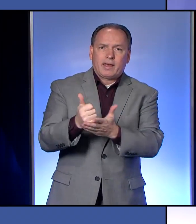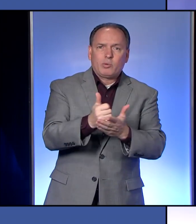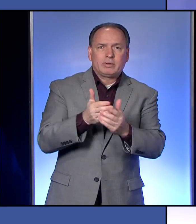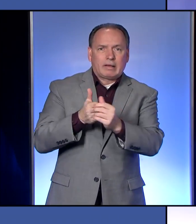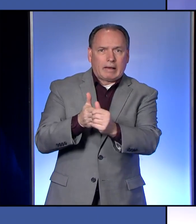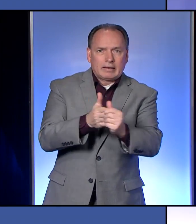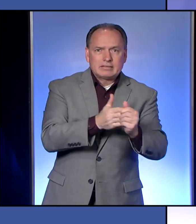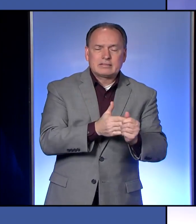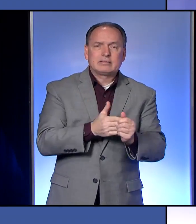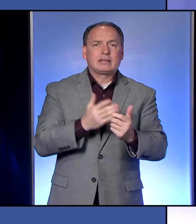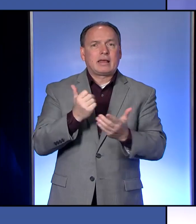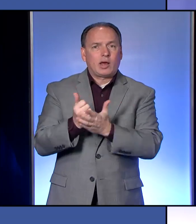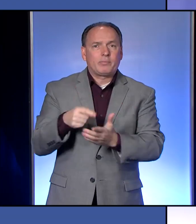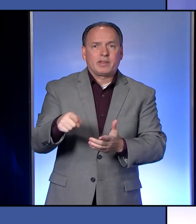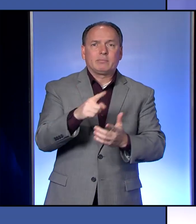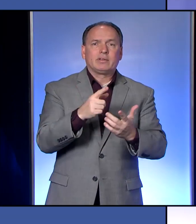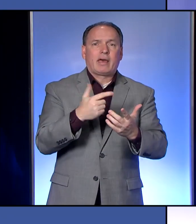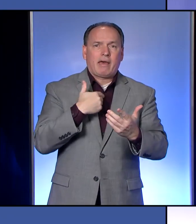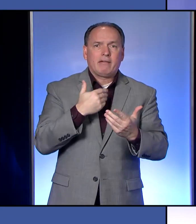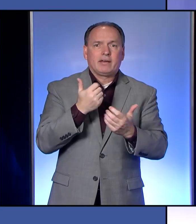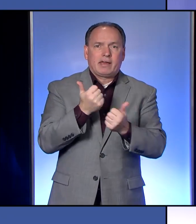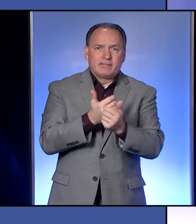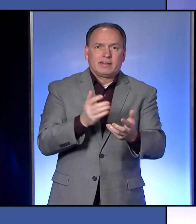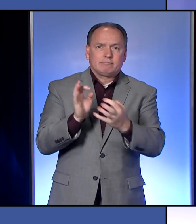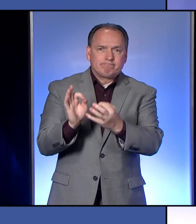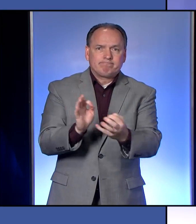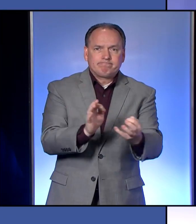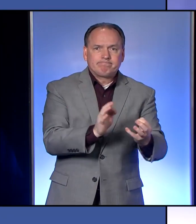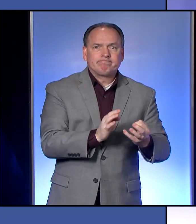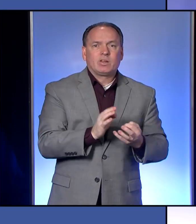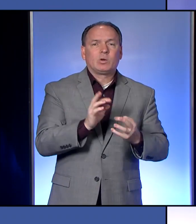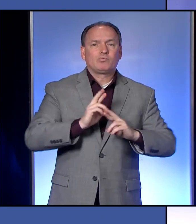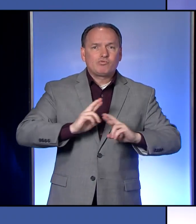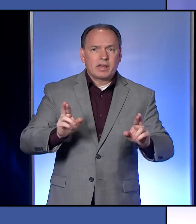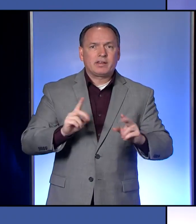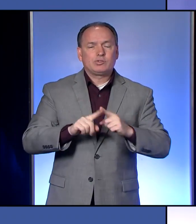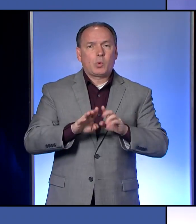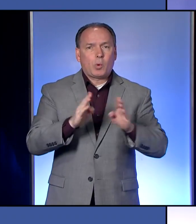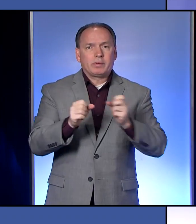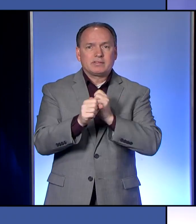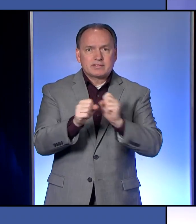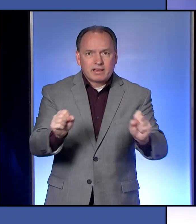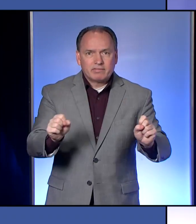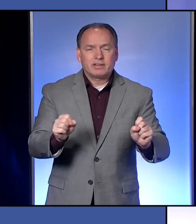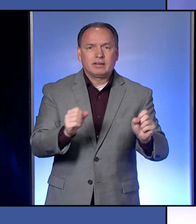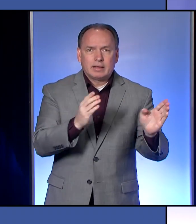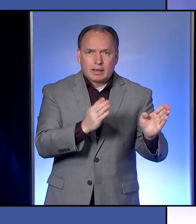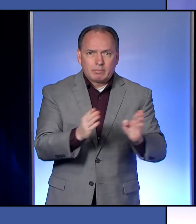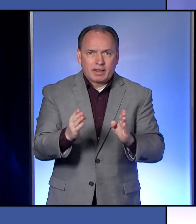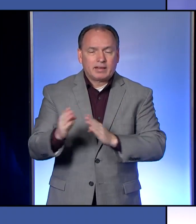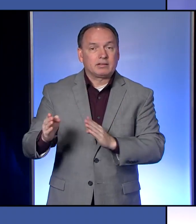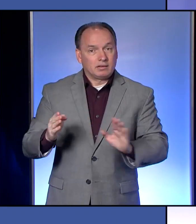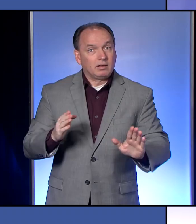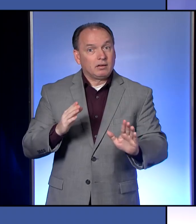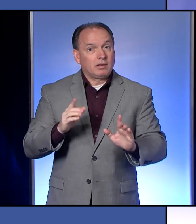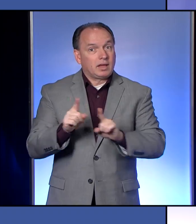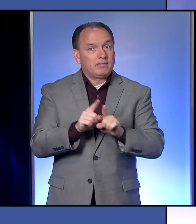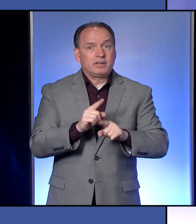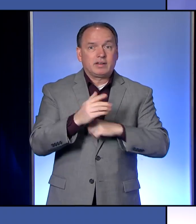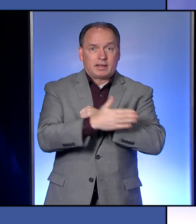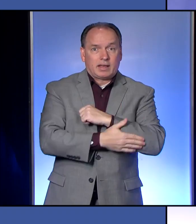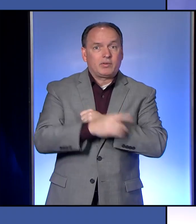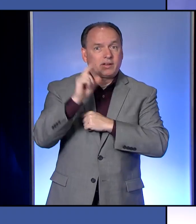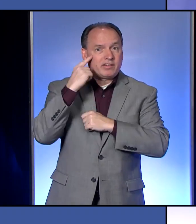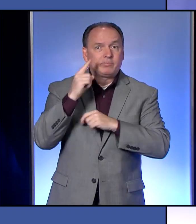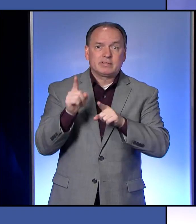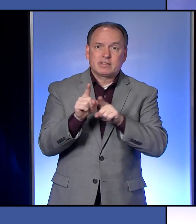them to have that guidance and to know how to do this safely and take some planning. I'll tell you, even in county government, we've been